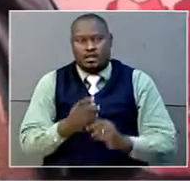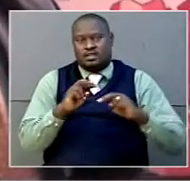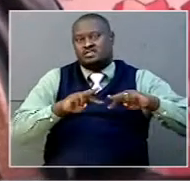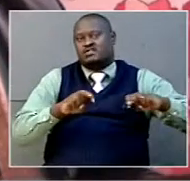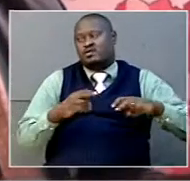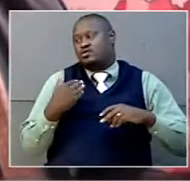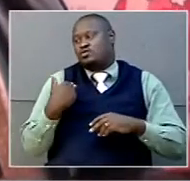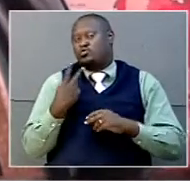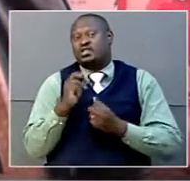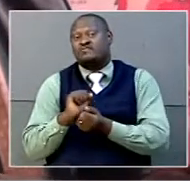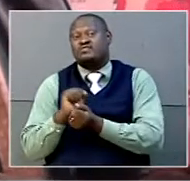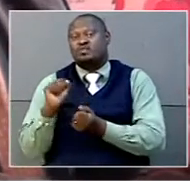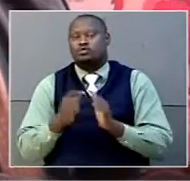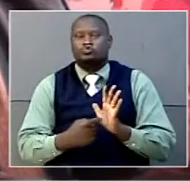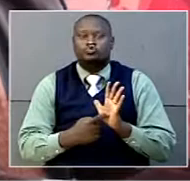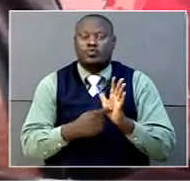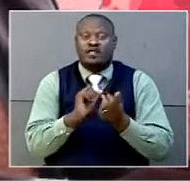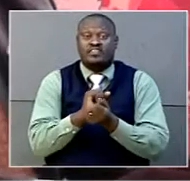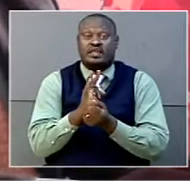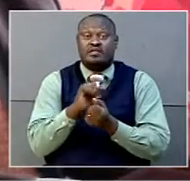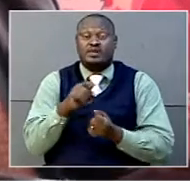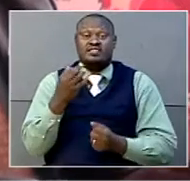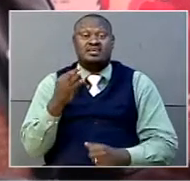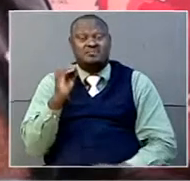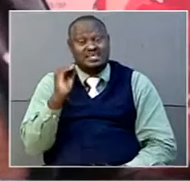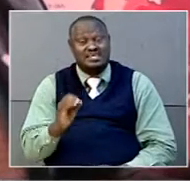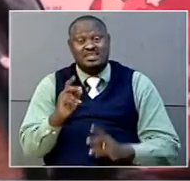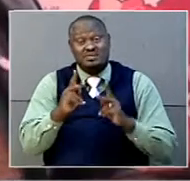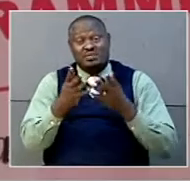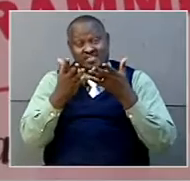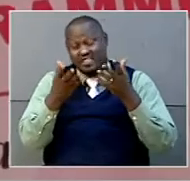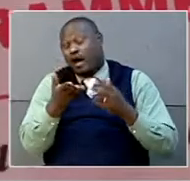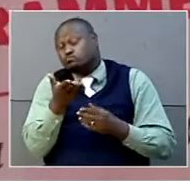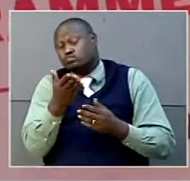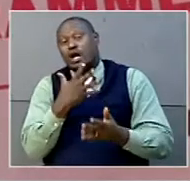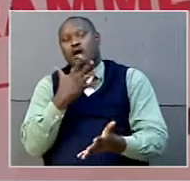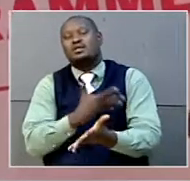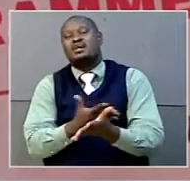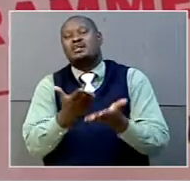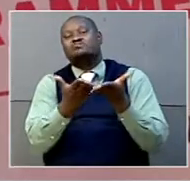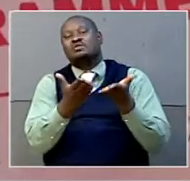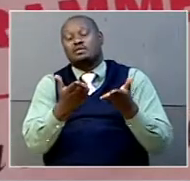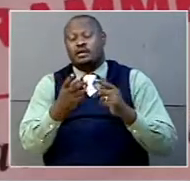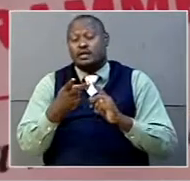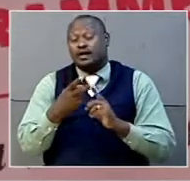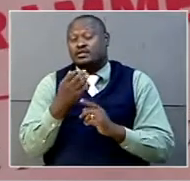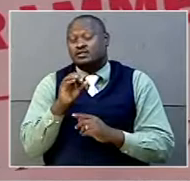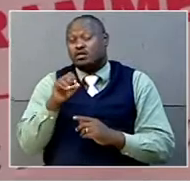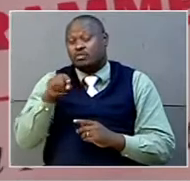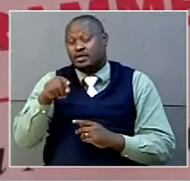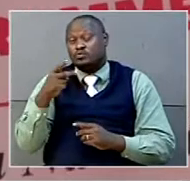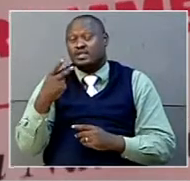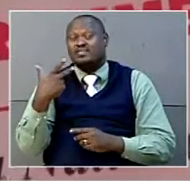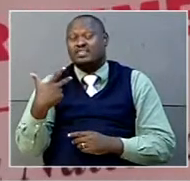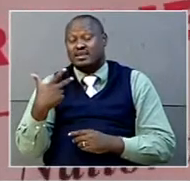2015, 13.3% of the population have sickle cell traits, 0.73% have the disease, while